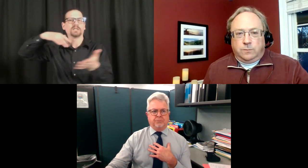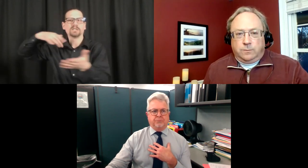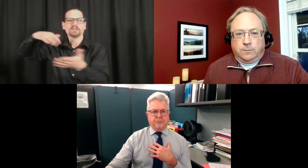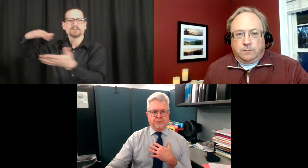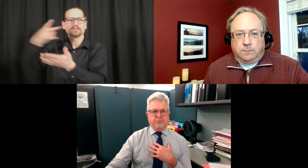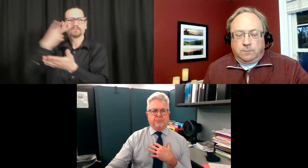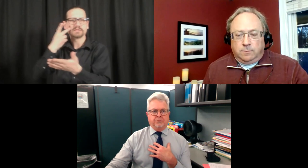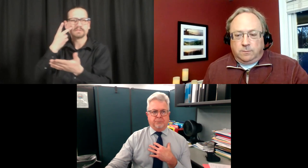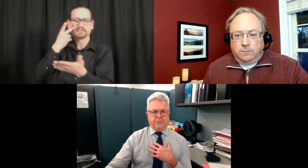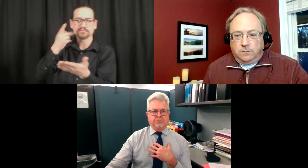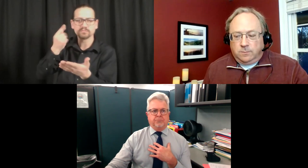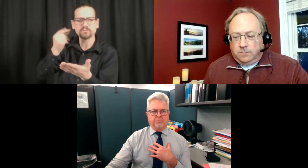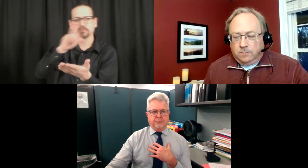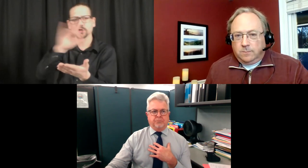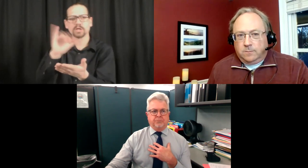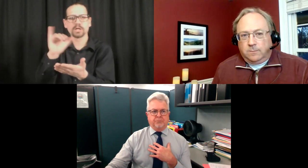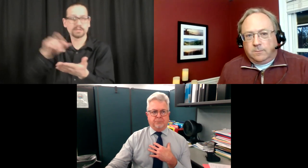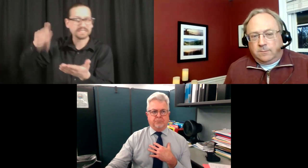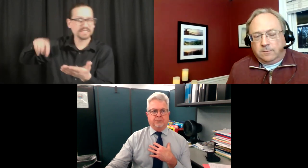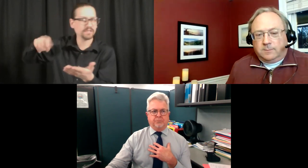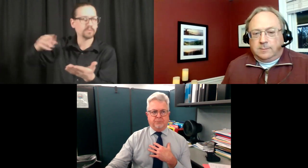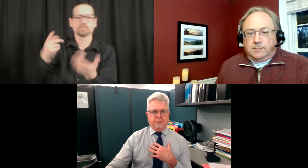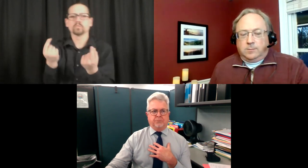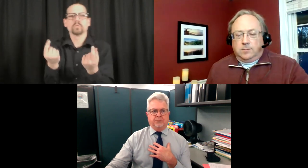Thank you,